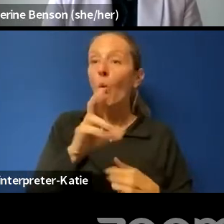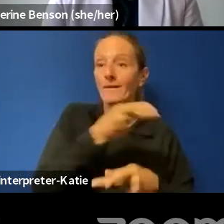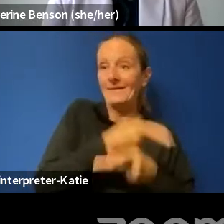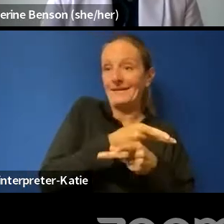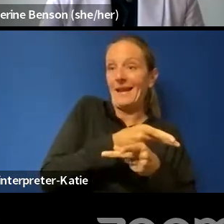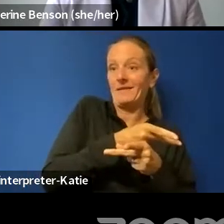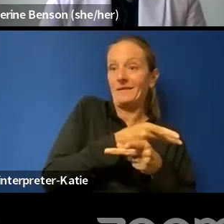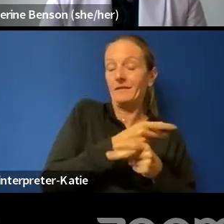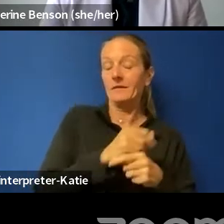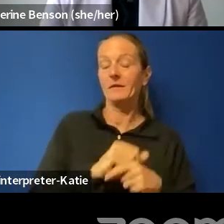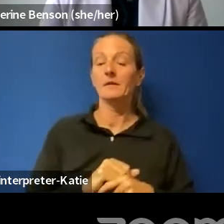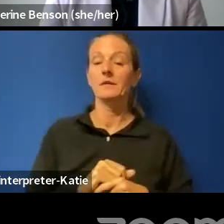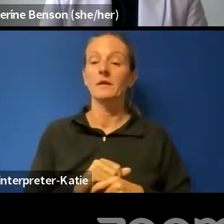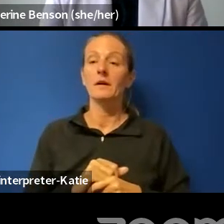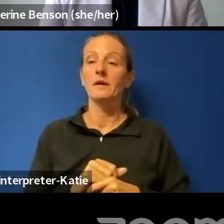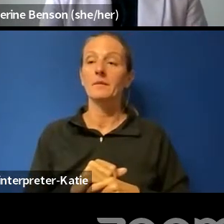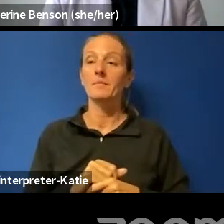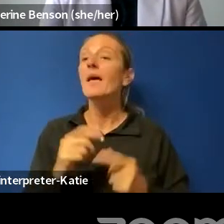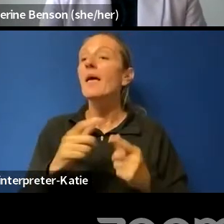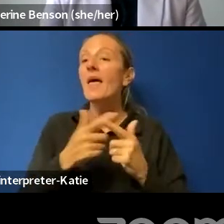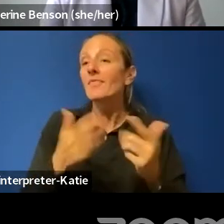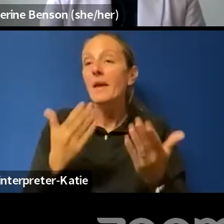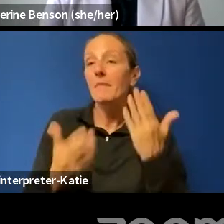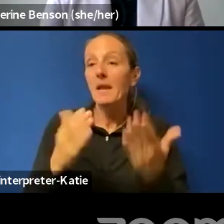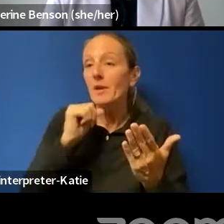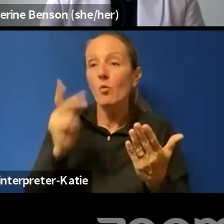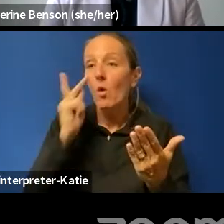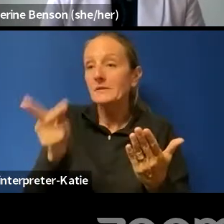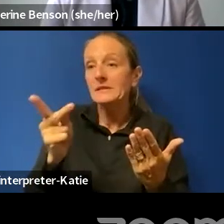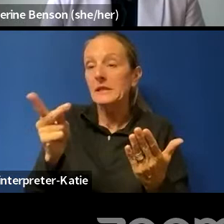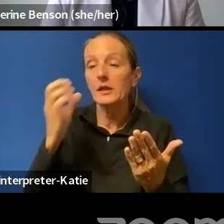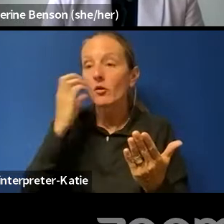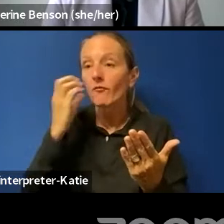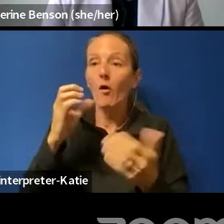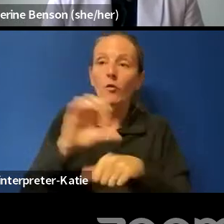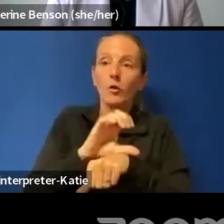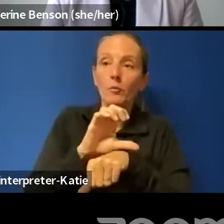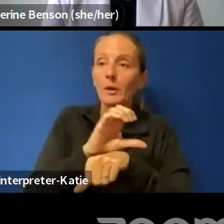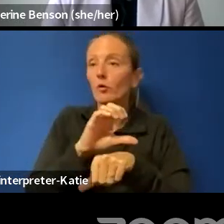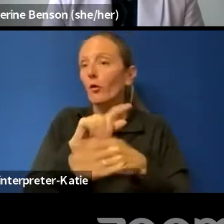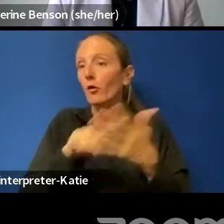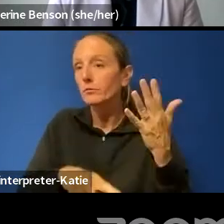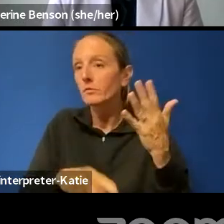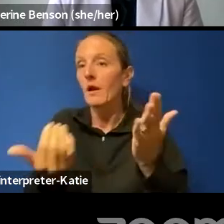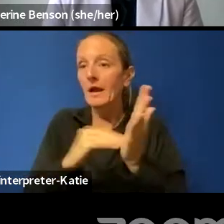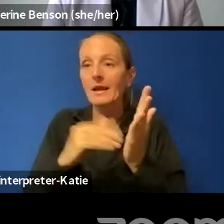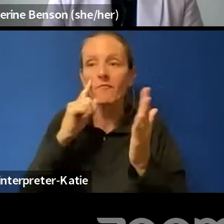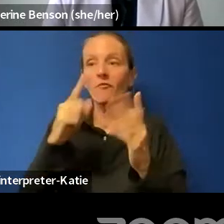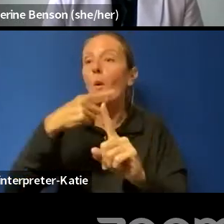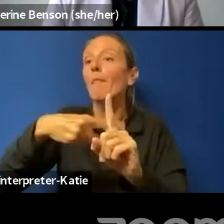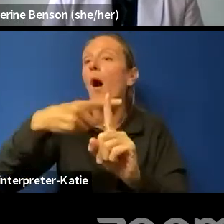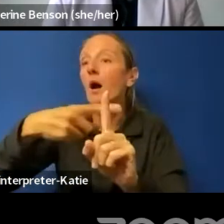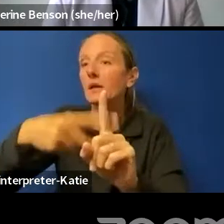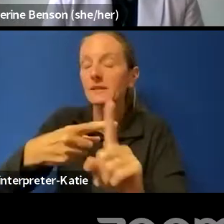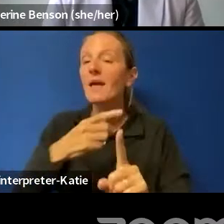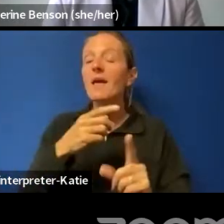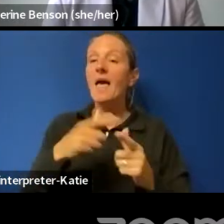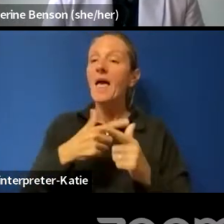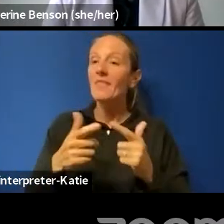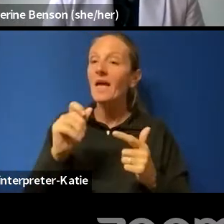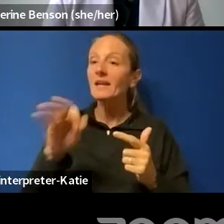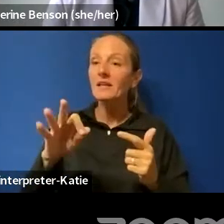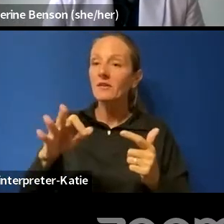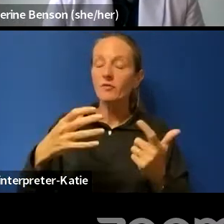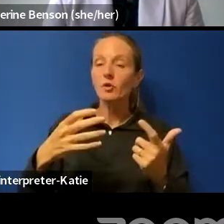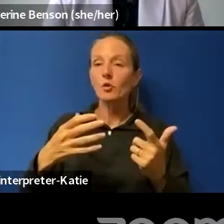and that you might not see it for months on end. And again, you would have to appeal to the very agency that detained